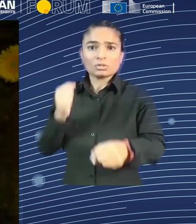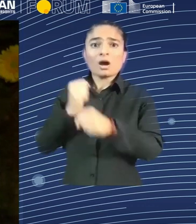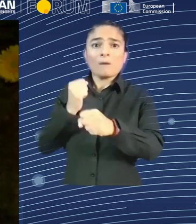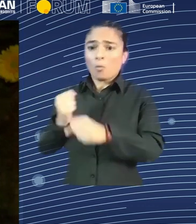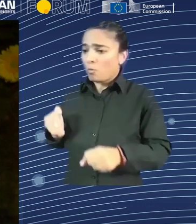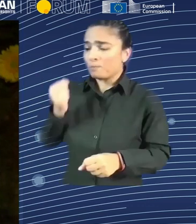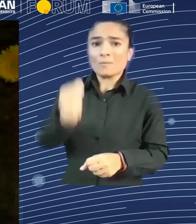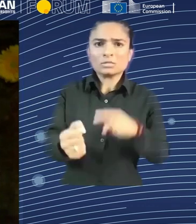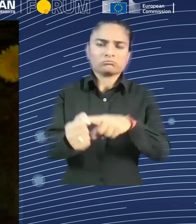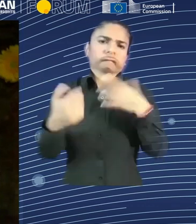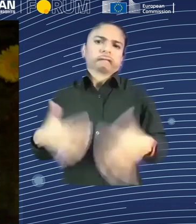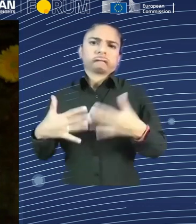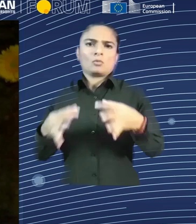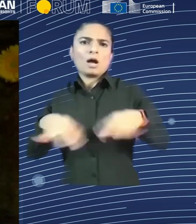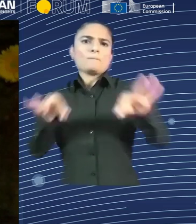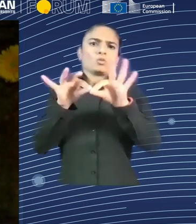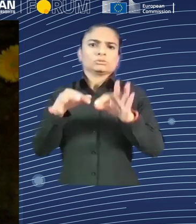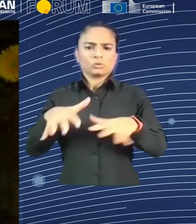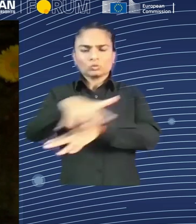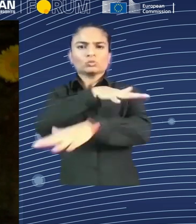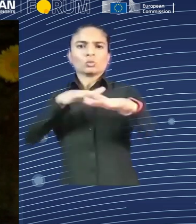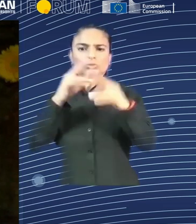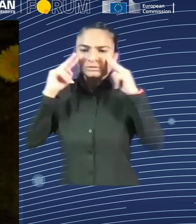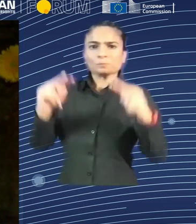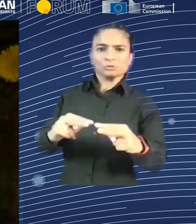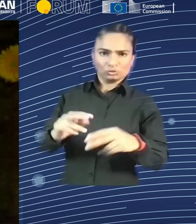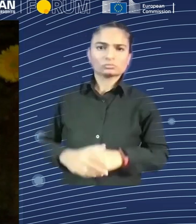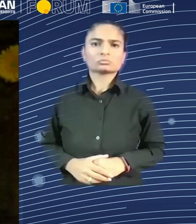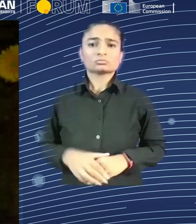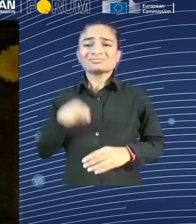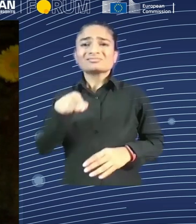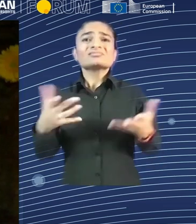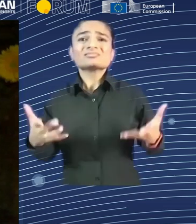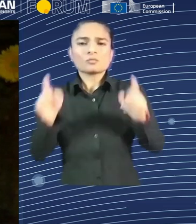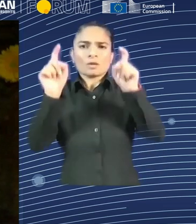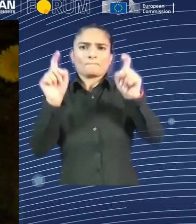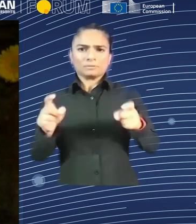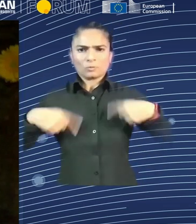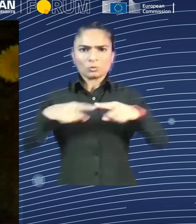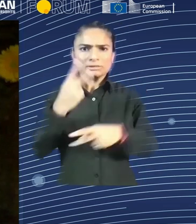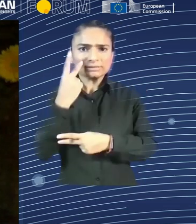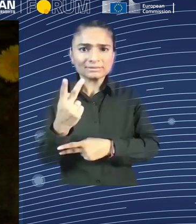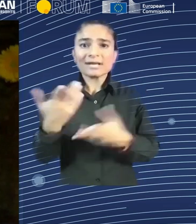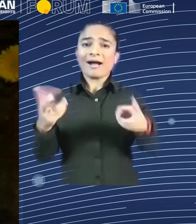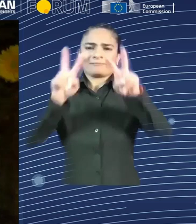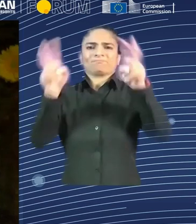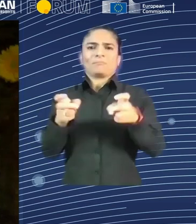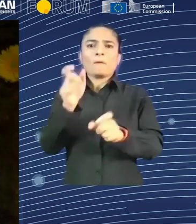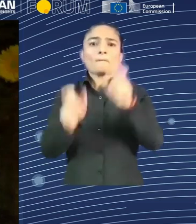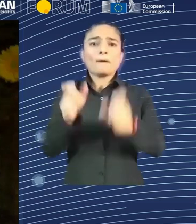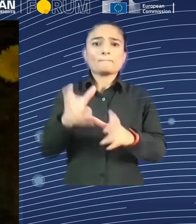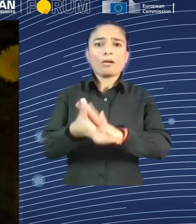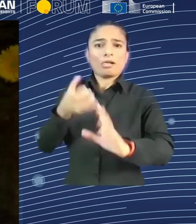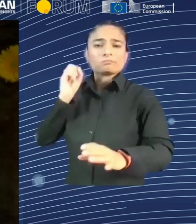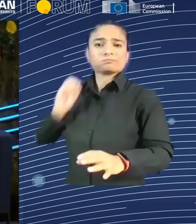left behind a reality. And with the private sector to detect possible capacity gaps, I